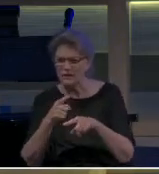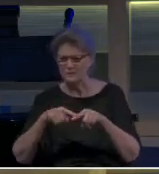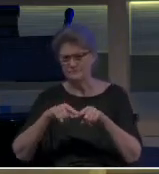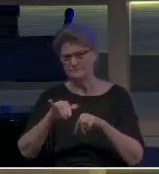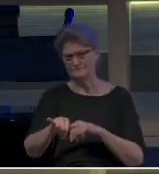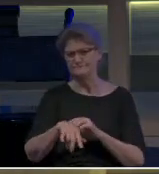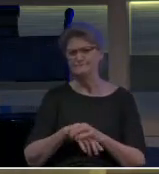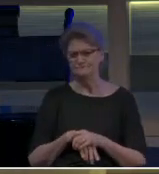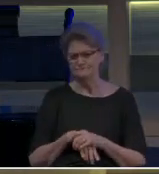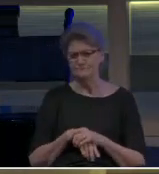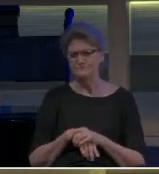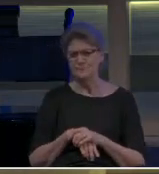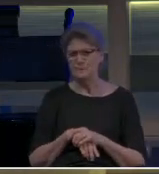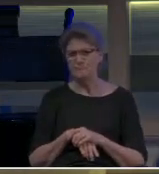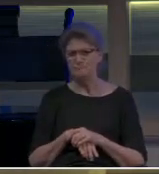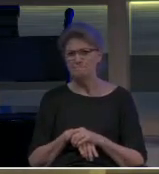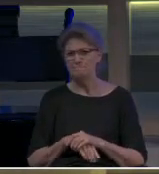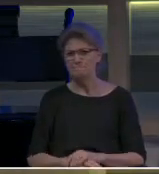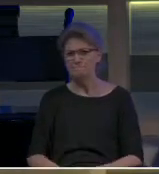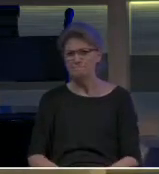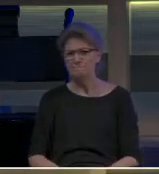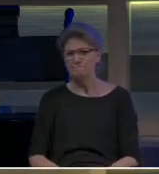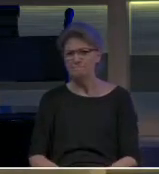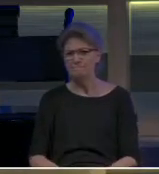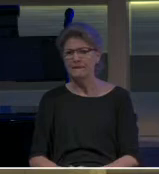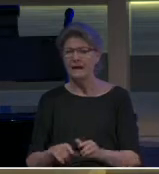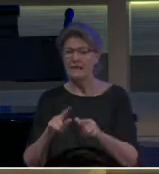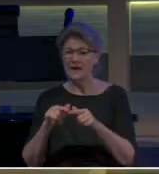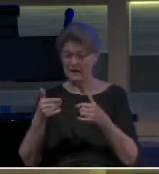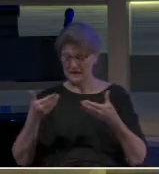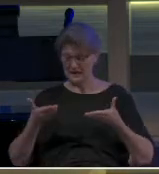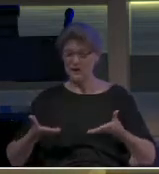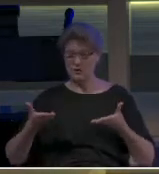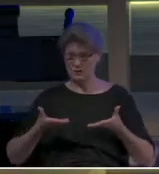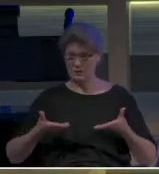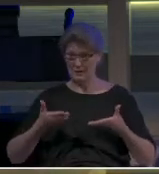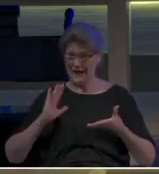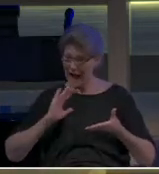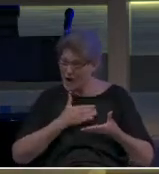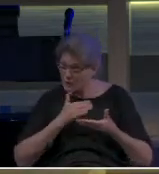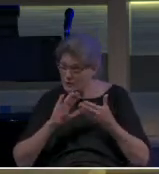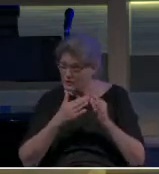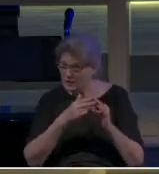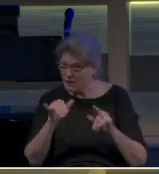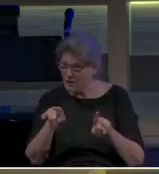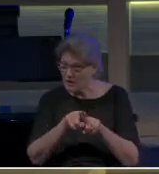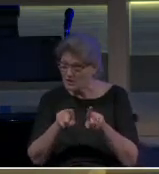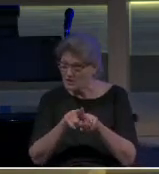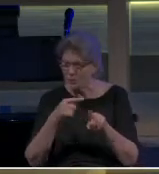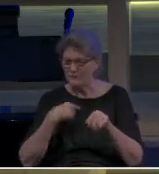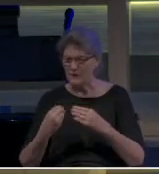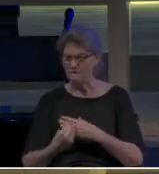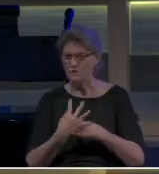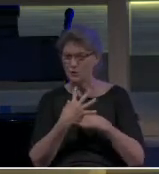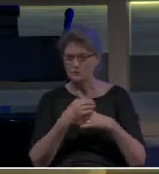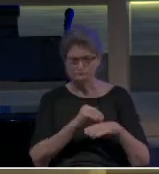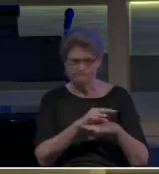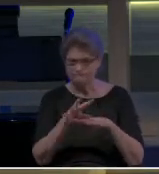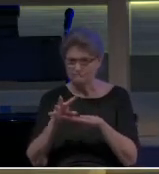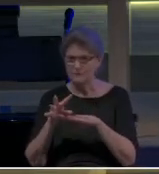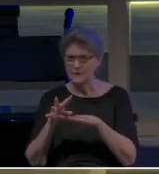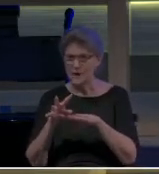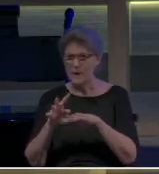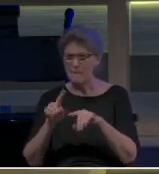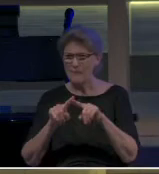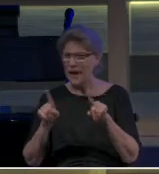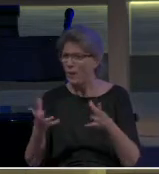that. And that, unfortunately, here in our own community, we have been influenced much more by the